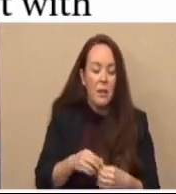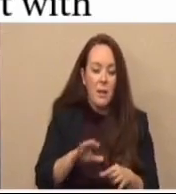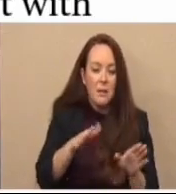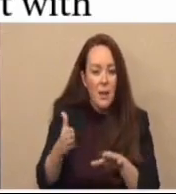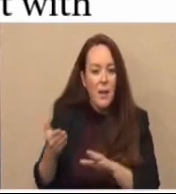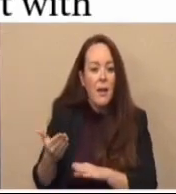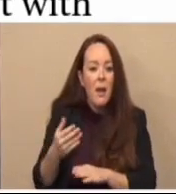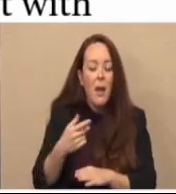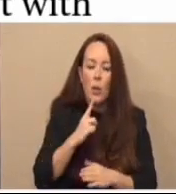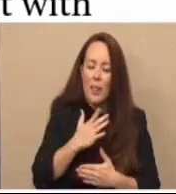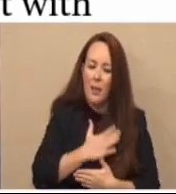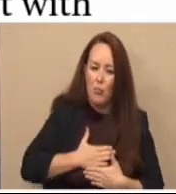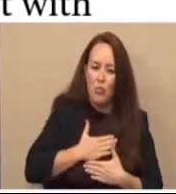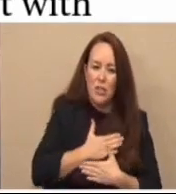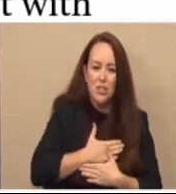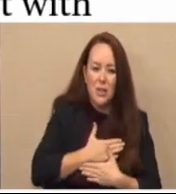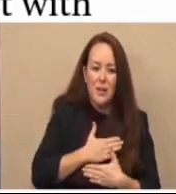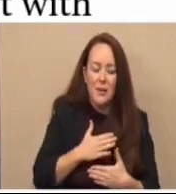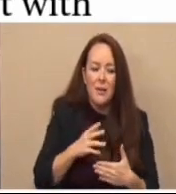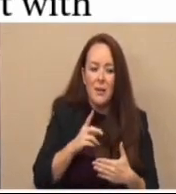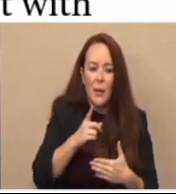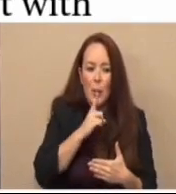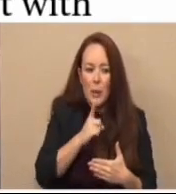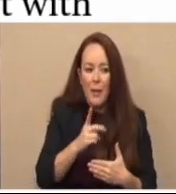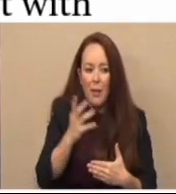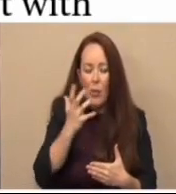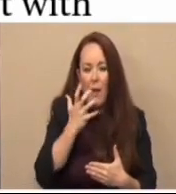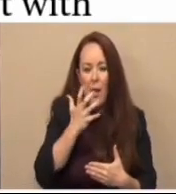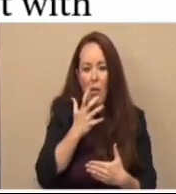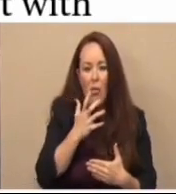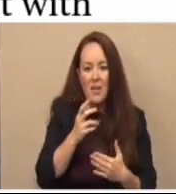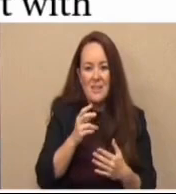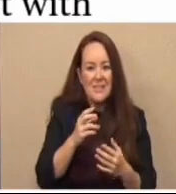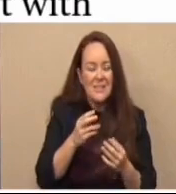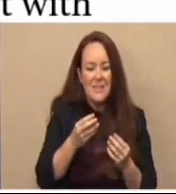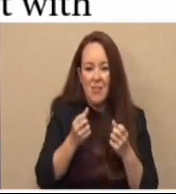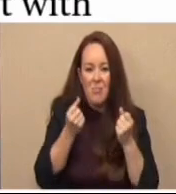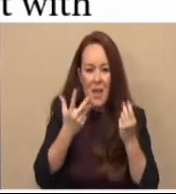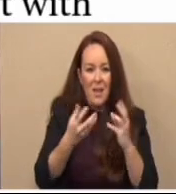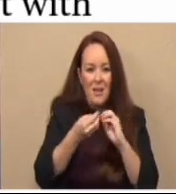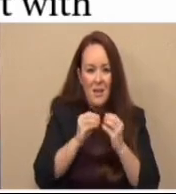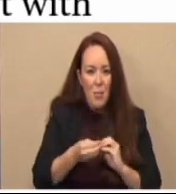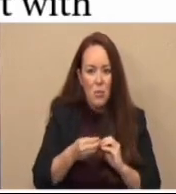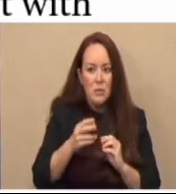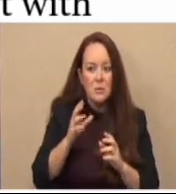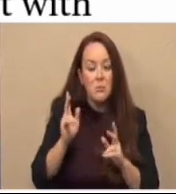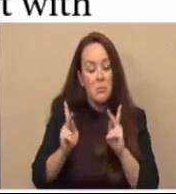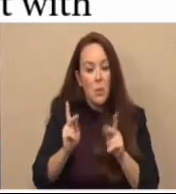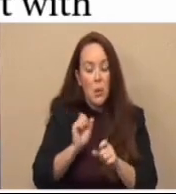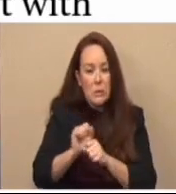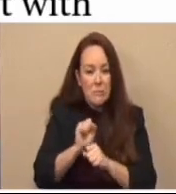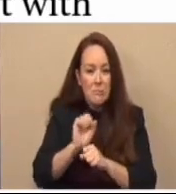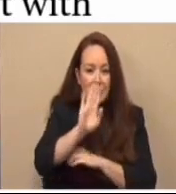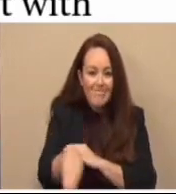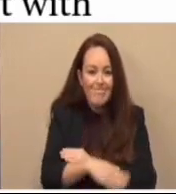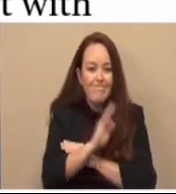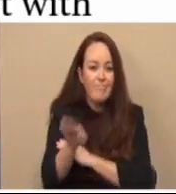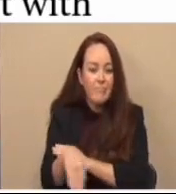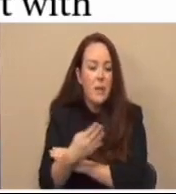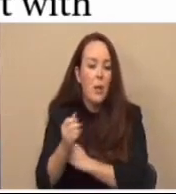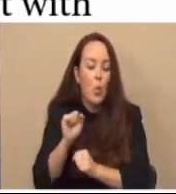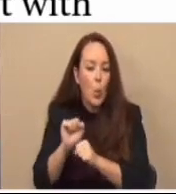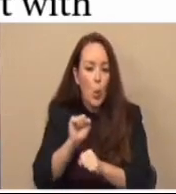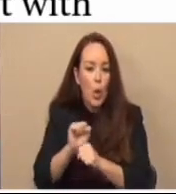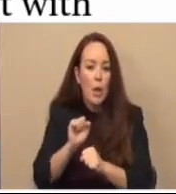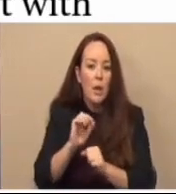appreciated. The volume is just immense, and they continue to work day and night trying to do the best that they